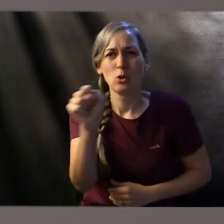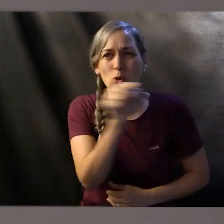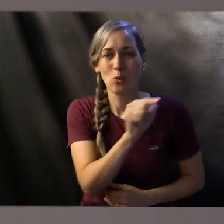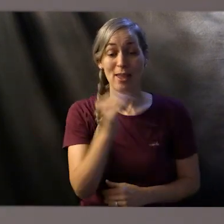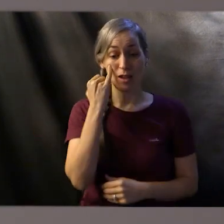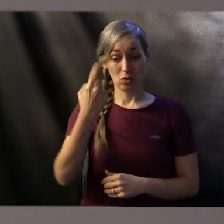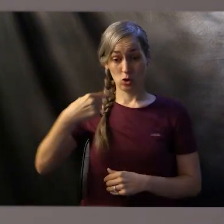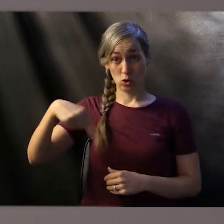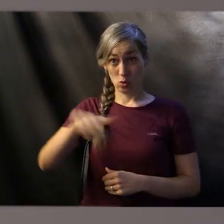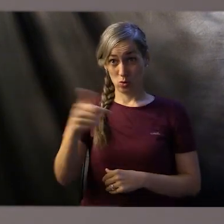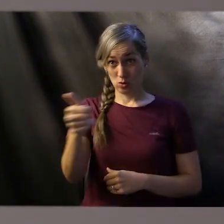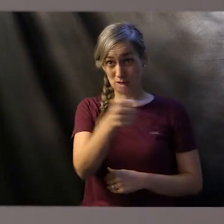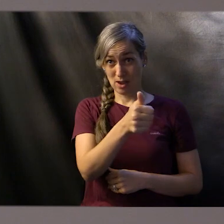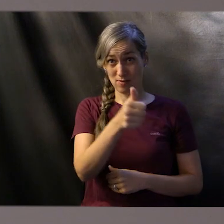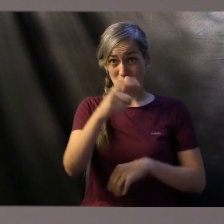God dwells inside you,